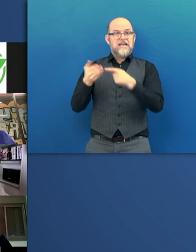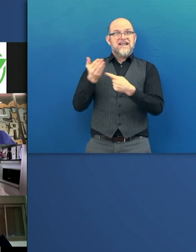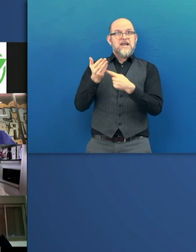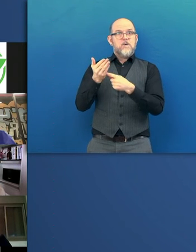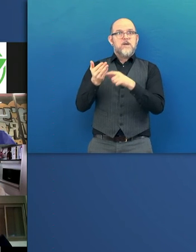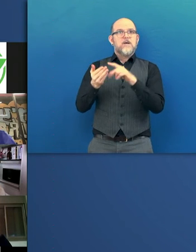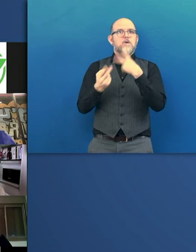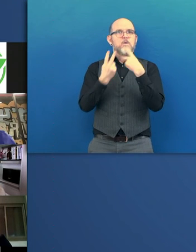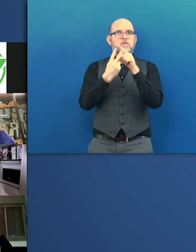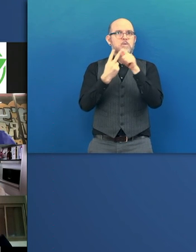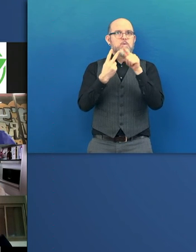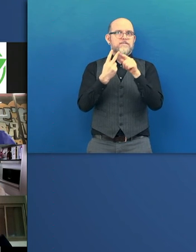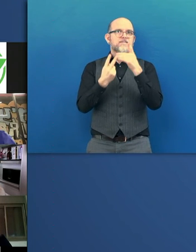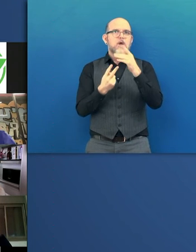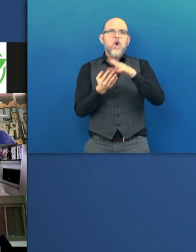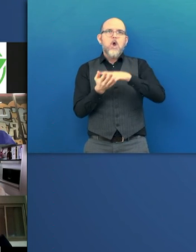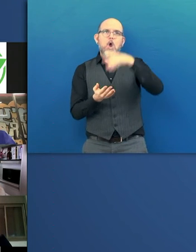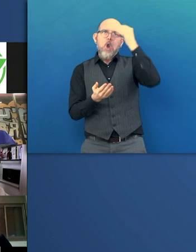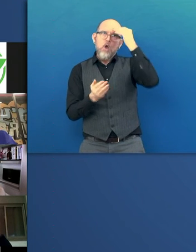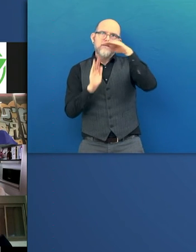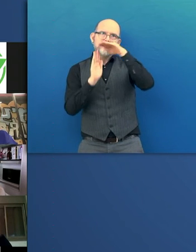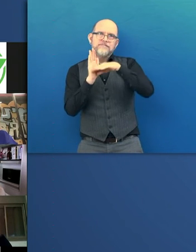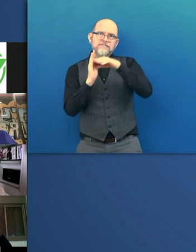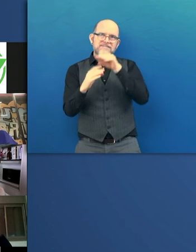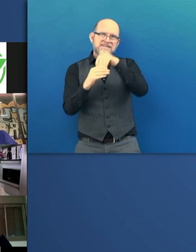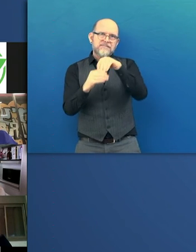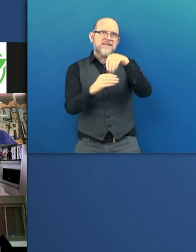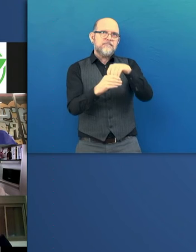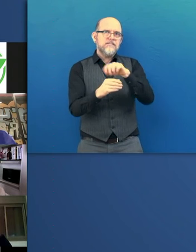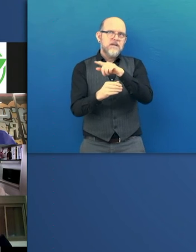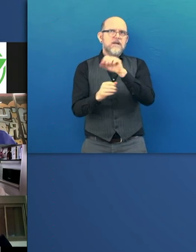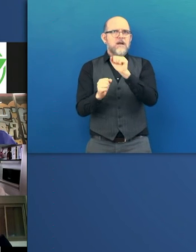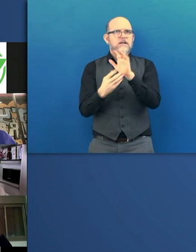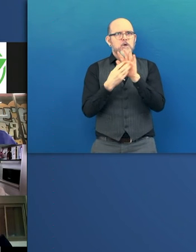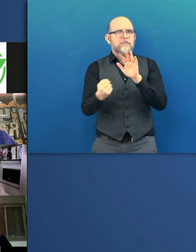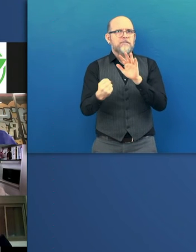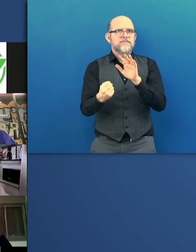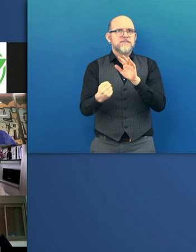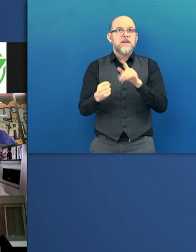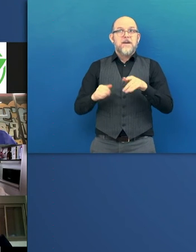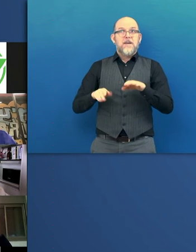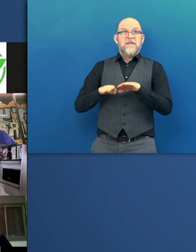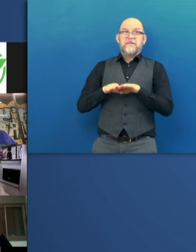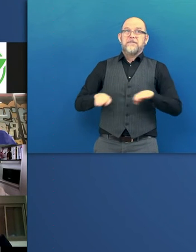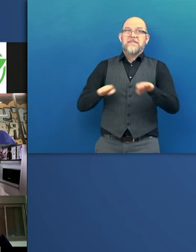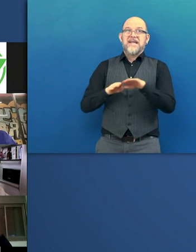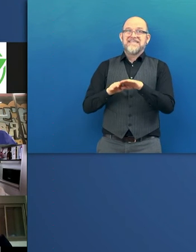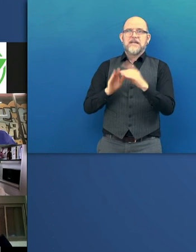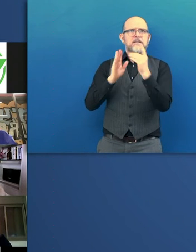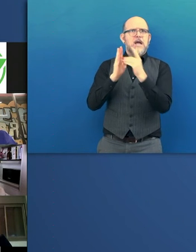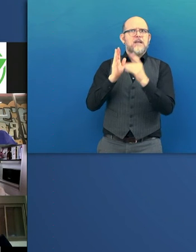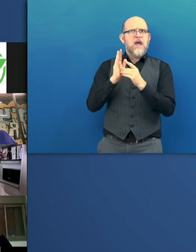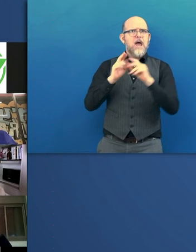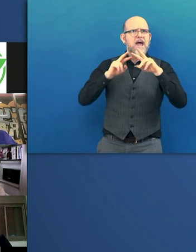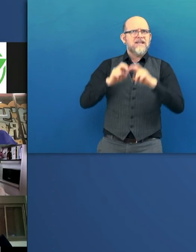learning algorithms embedded in the device. So I talked a little bit about the fact that it creates a baseline for you of your motion in five minutes.